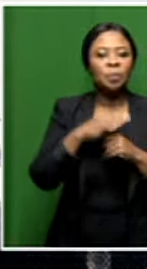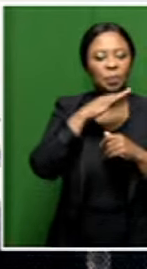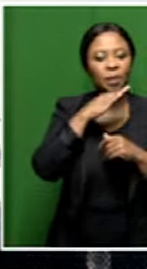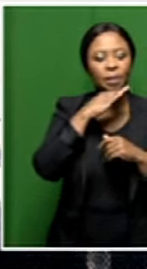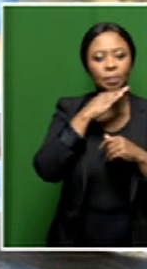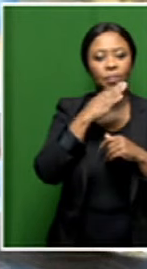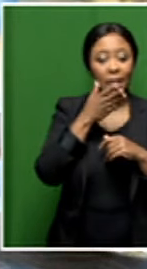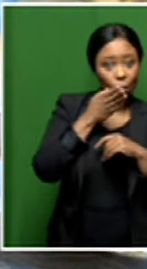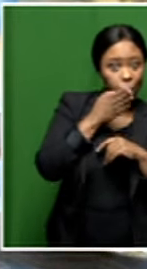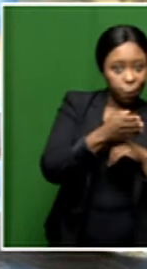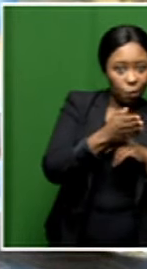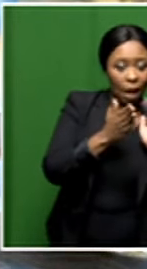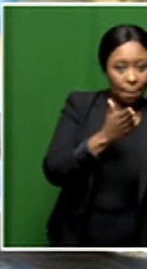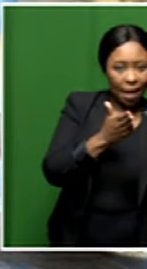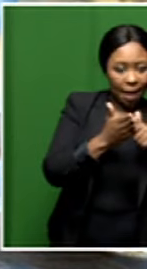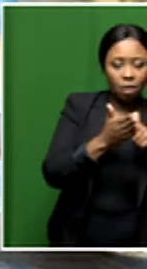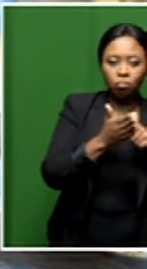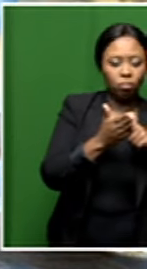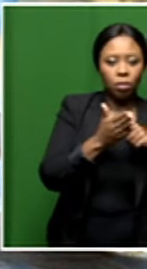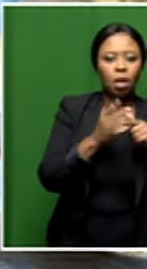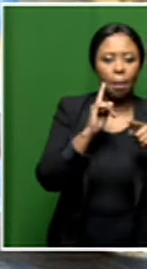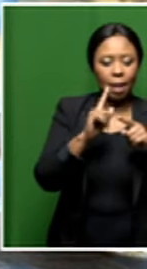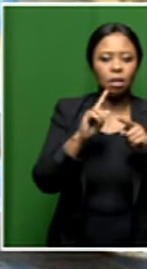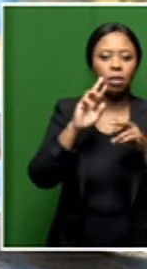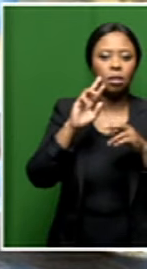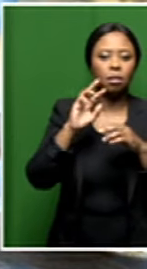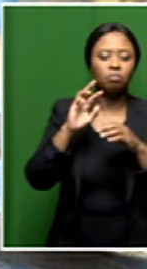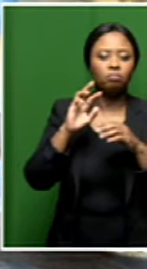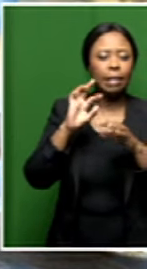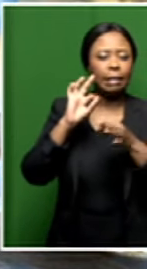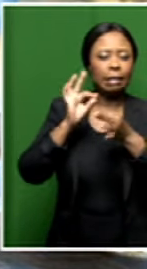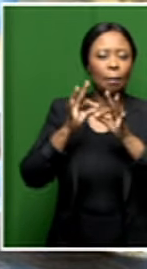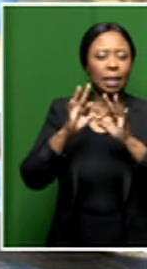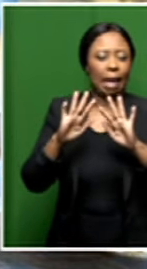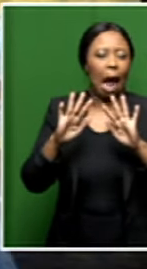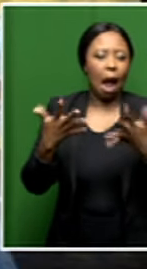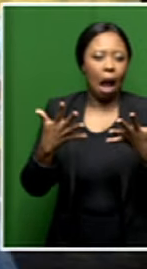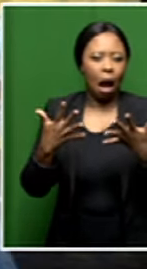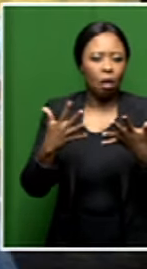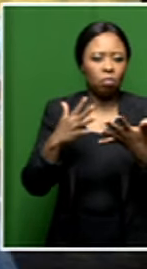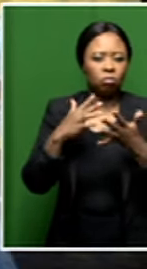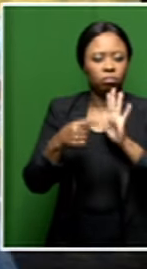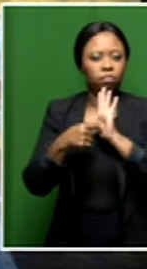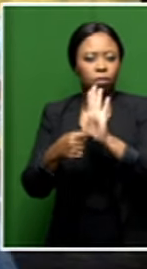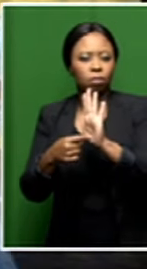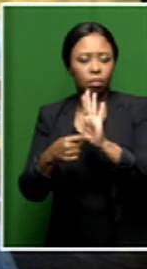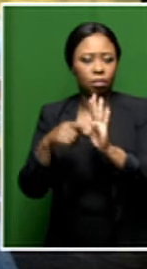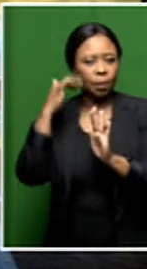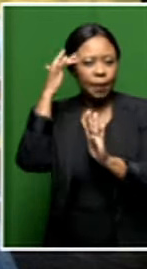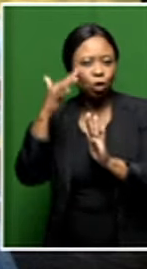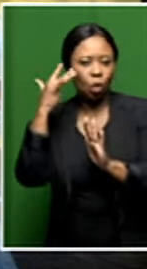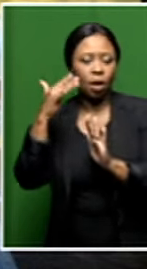but like how it could be reinterpreted and rethought and and to include everybody that